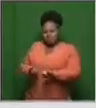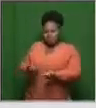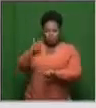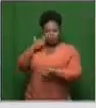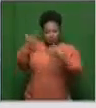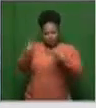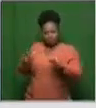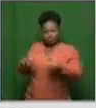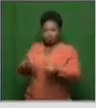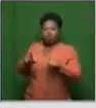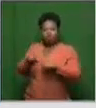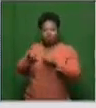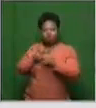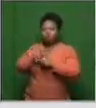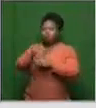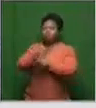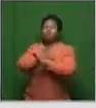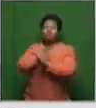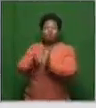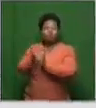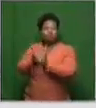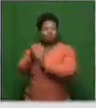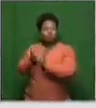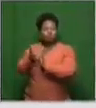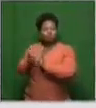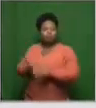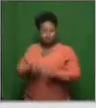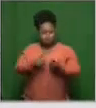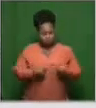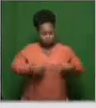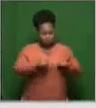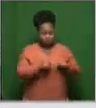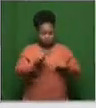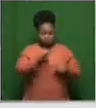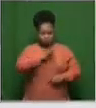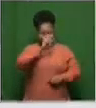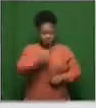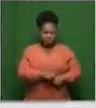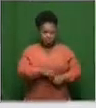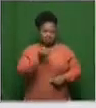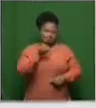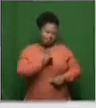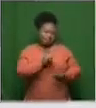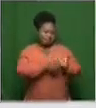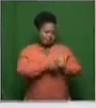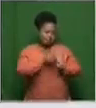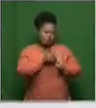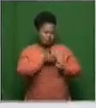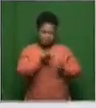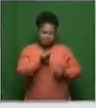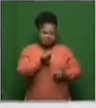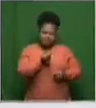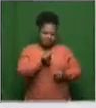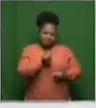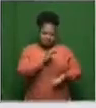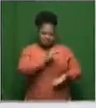even before a vaccine was even developed. We in the developing world as such obviously didn't have that